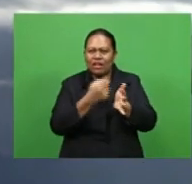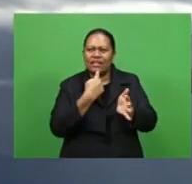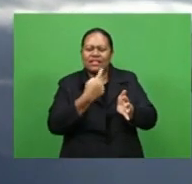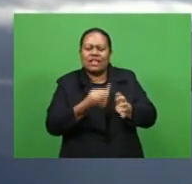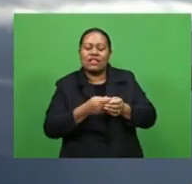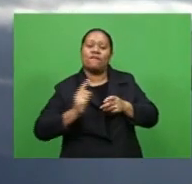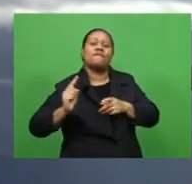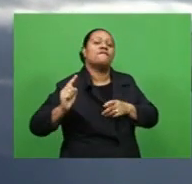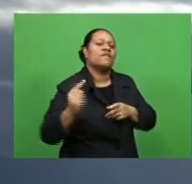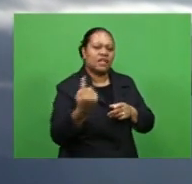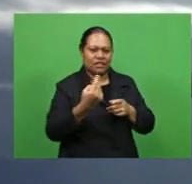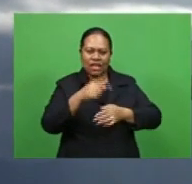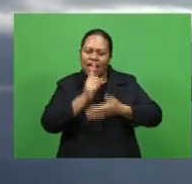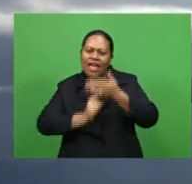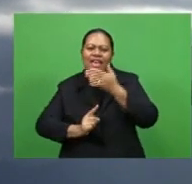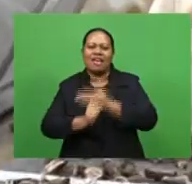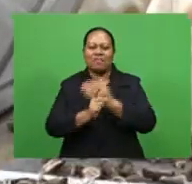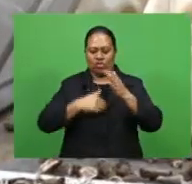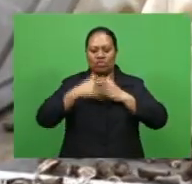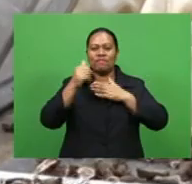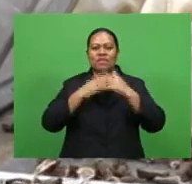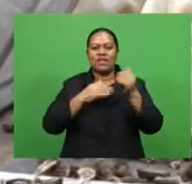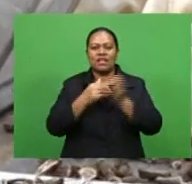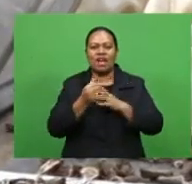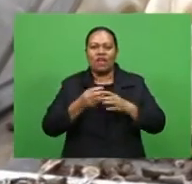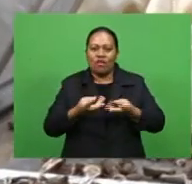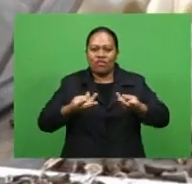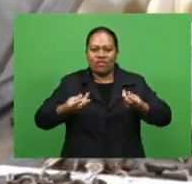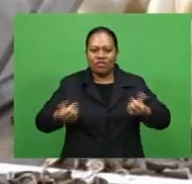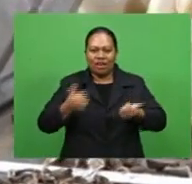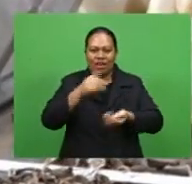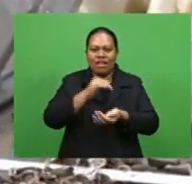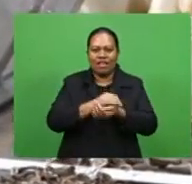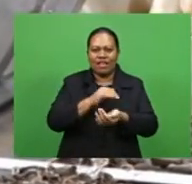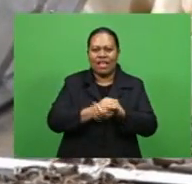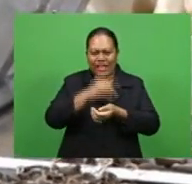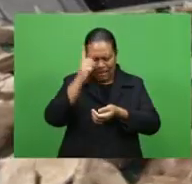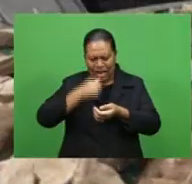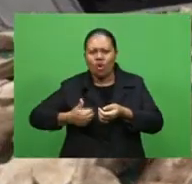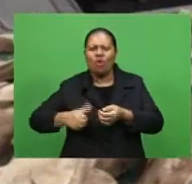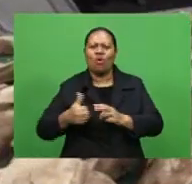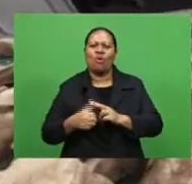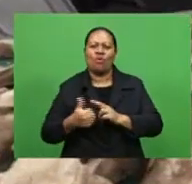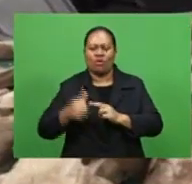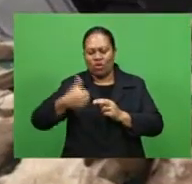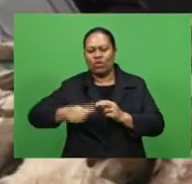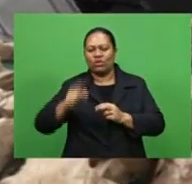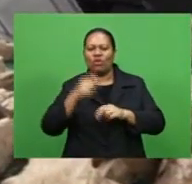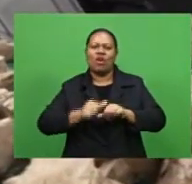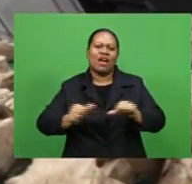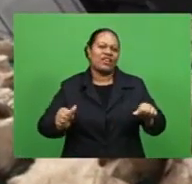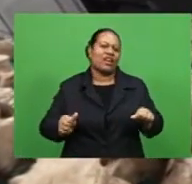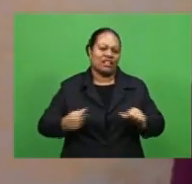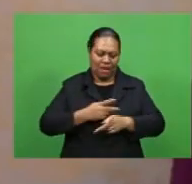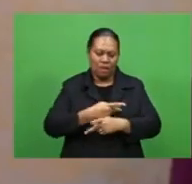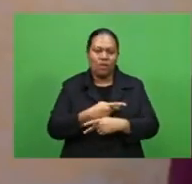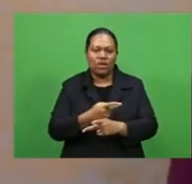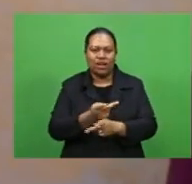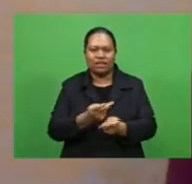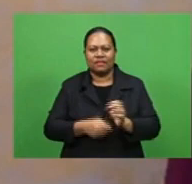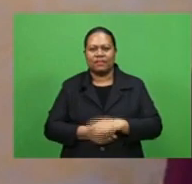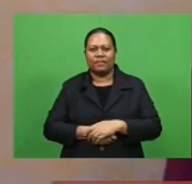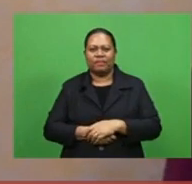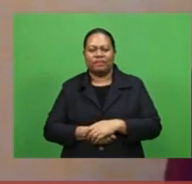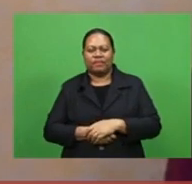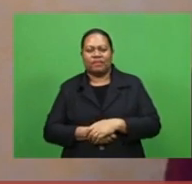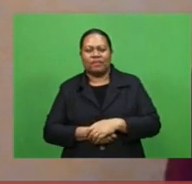first of its kind built solely for cover drying but can also be used for drying and other agricultural products most of the